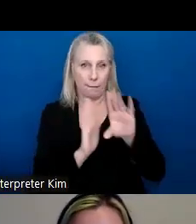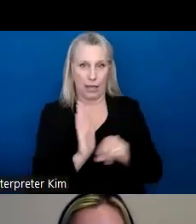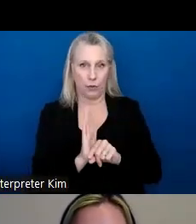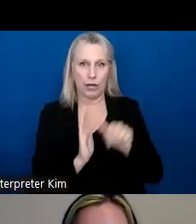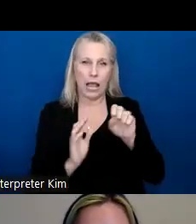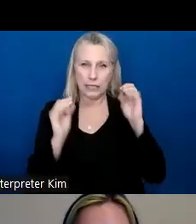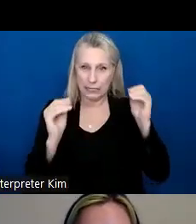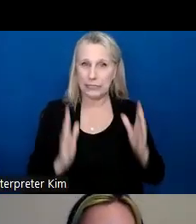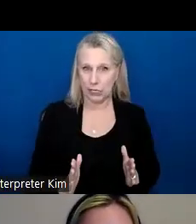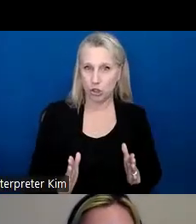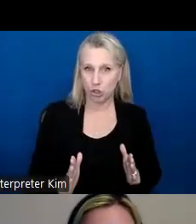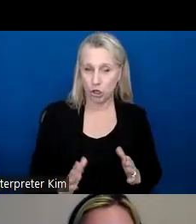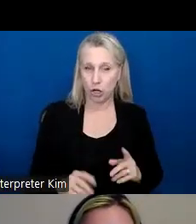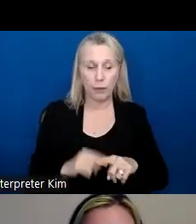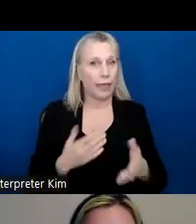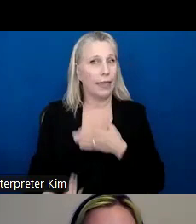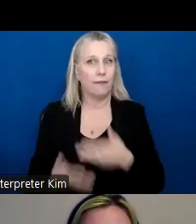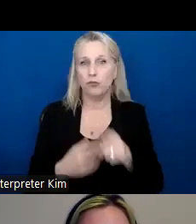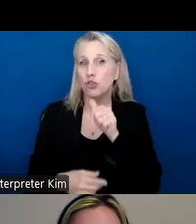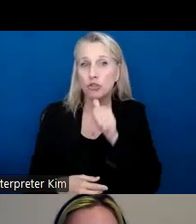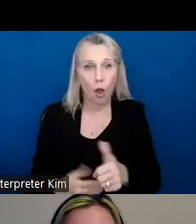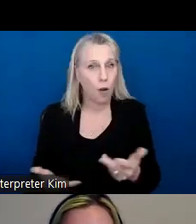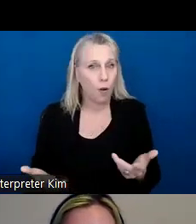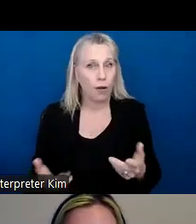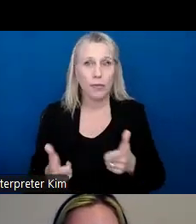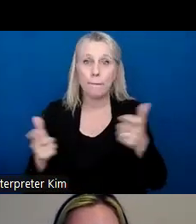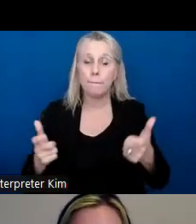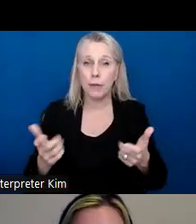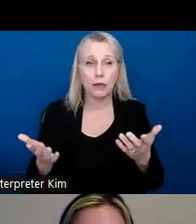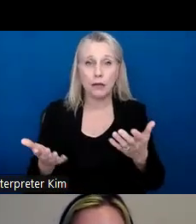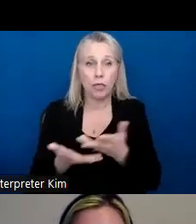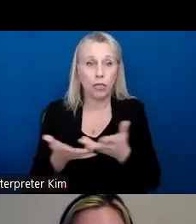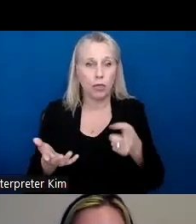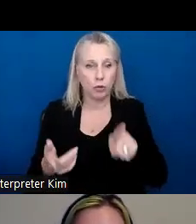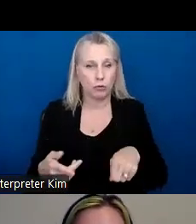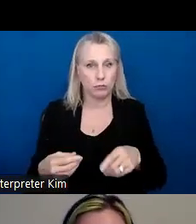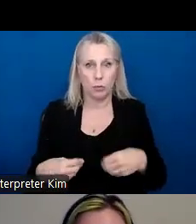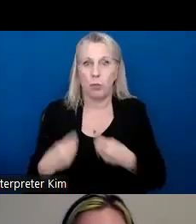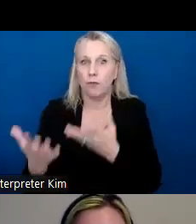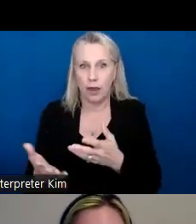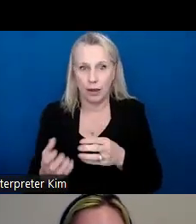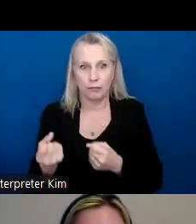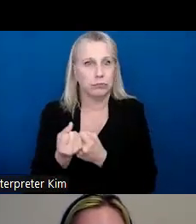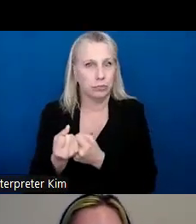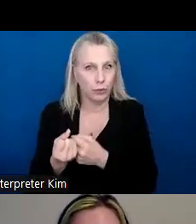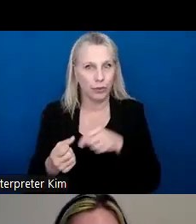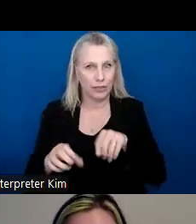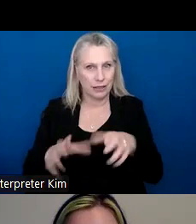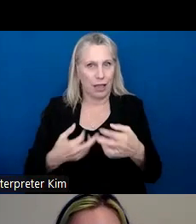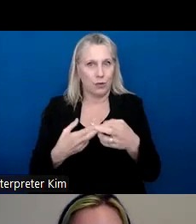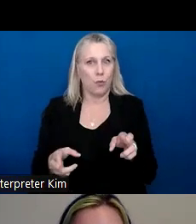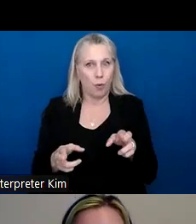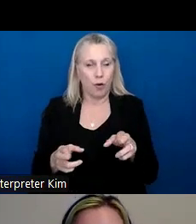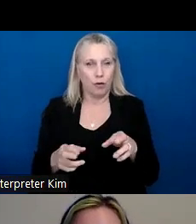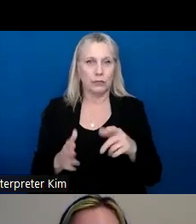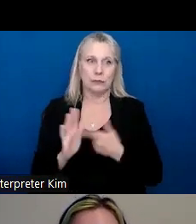teacher, but even if you don't, the biggest strength that you can have coming into a program like this and going into a classroom, which can be